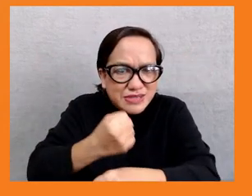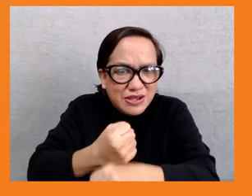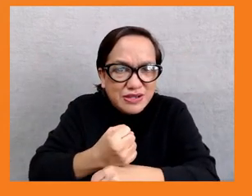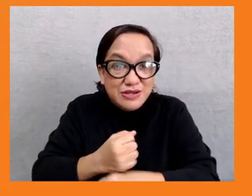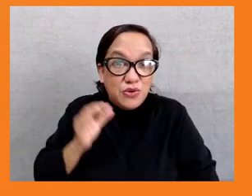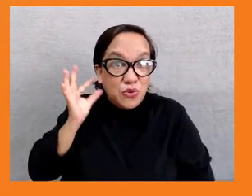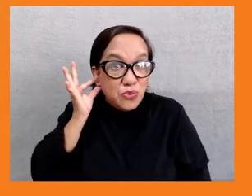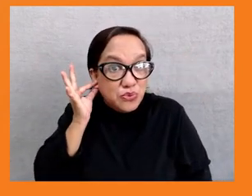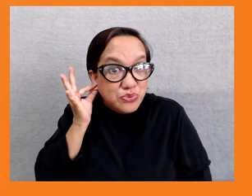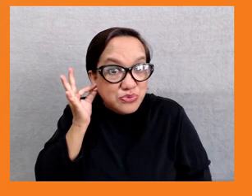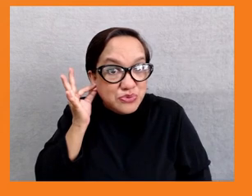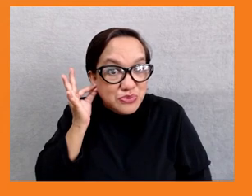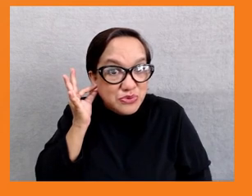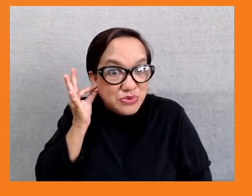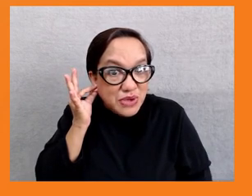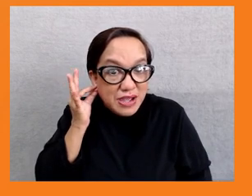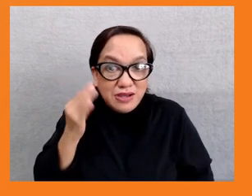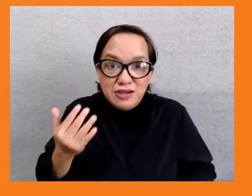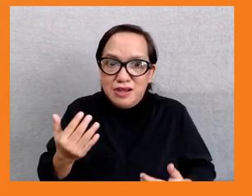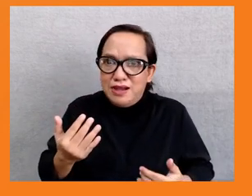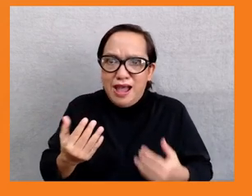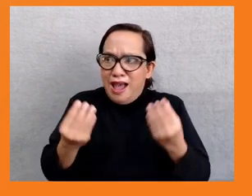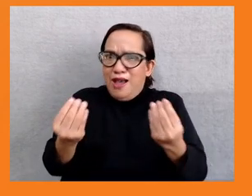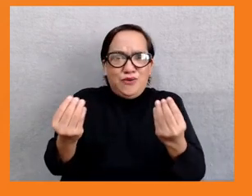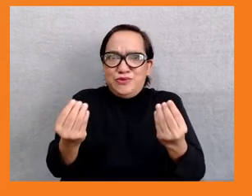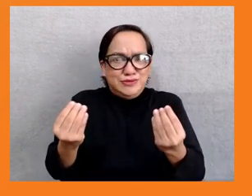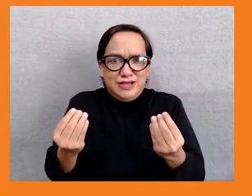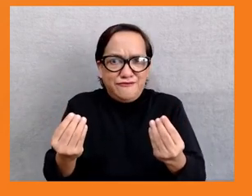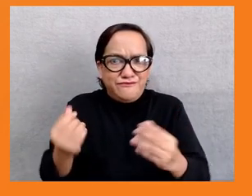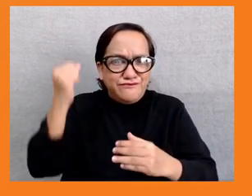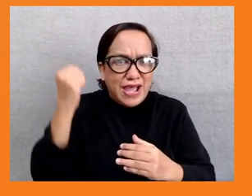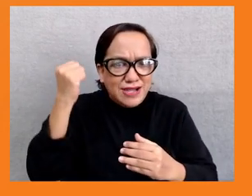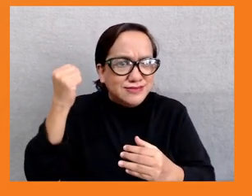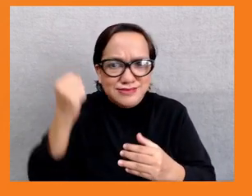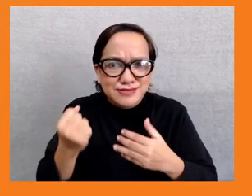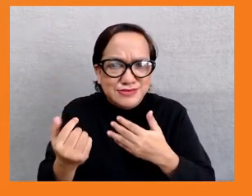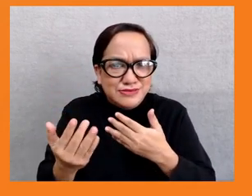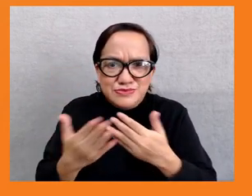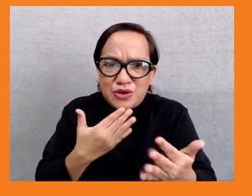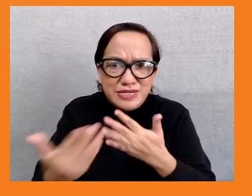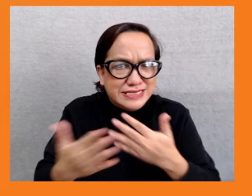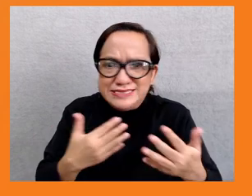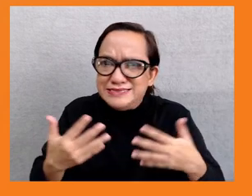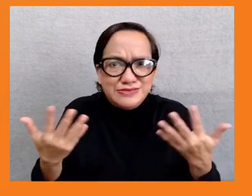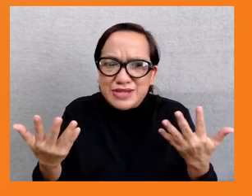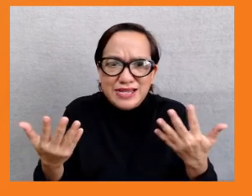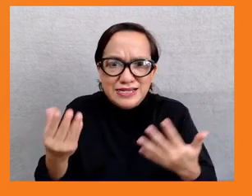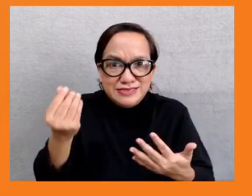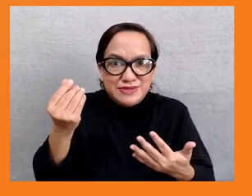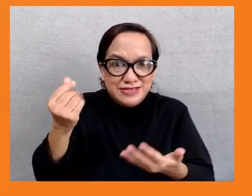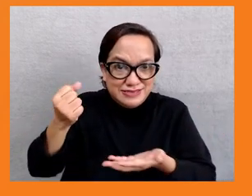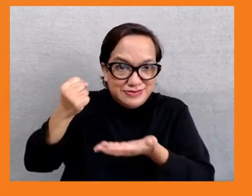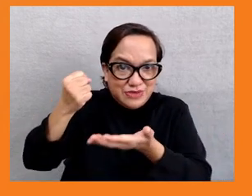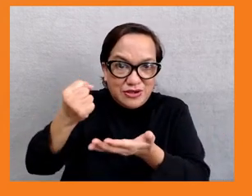is a feasible policy choice, no matter what the income level of your country. And so this paper lays out a comprehensive set of measures